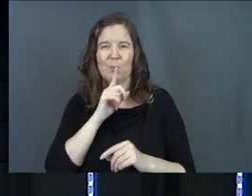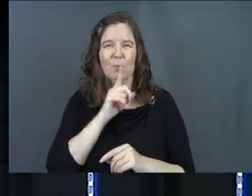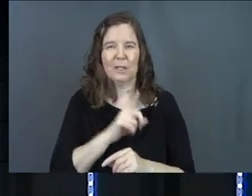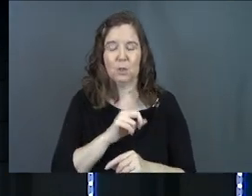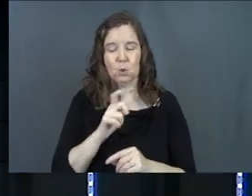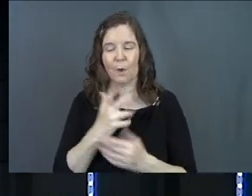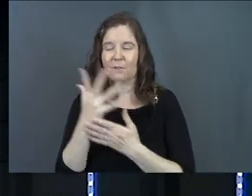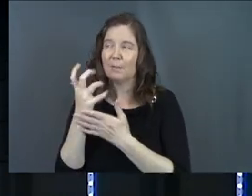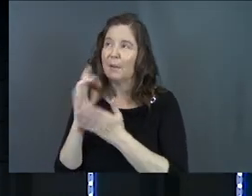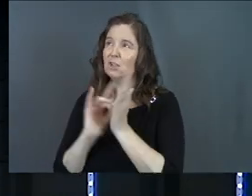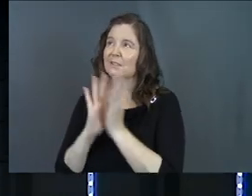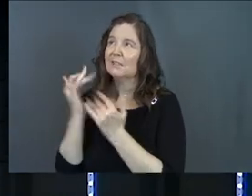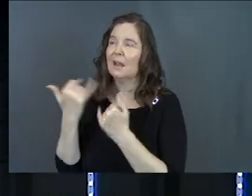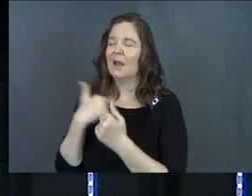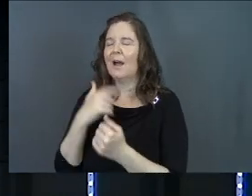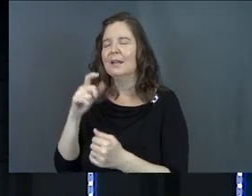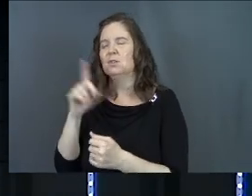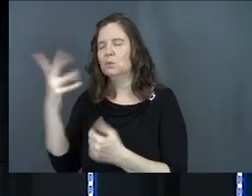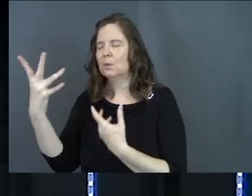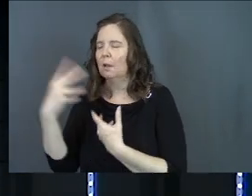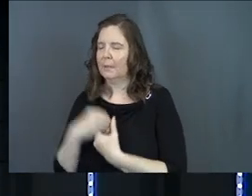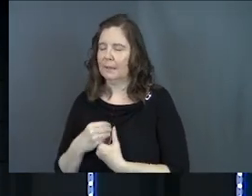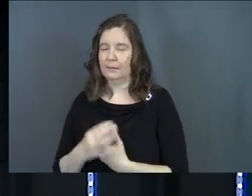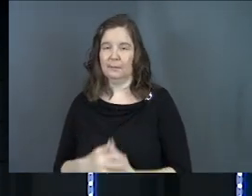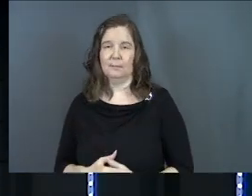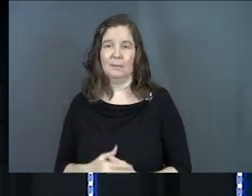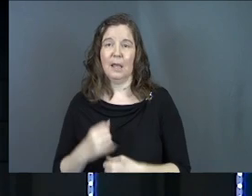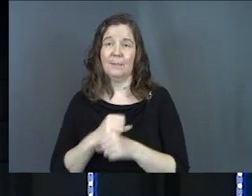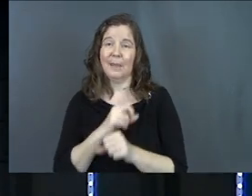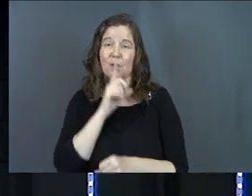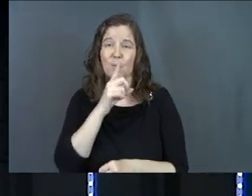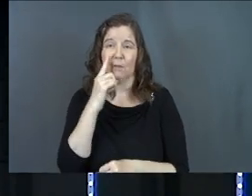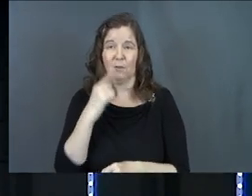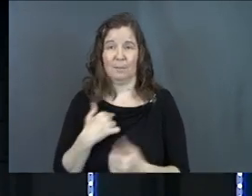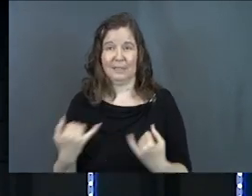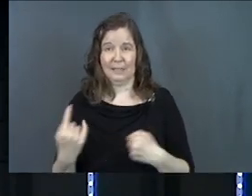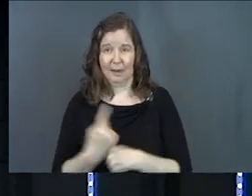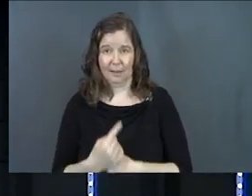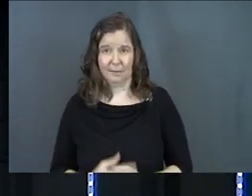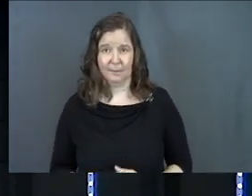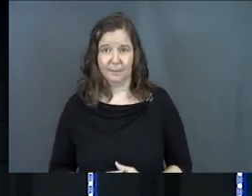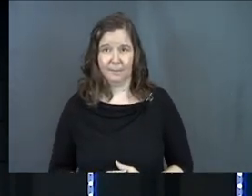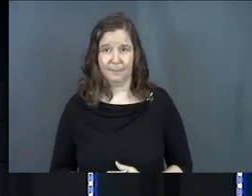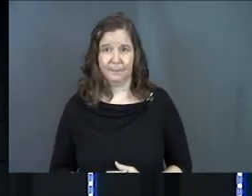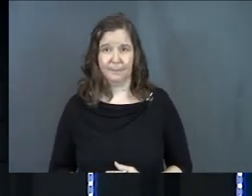for you. You got to beg Jesus today. Jesus, need you to come in and make it real for me today.